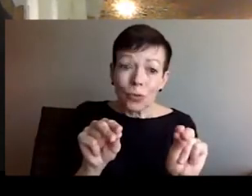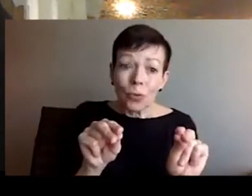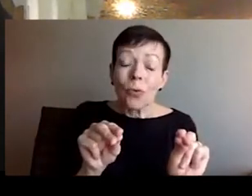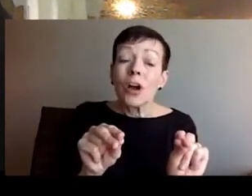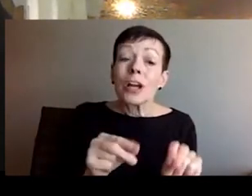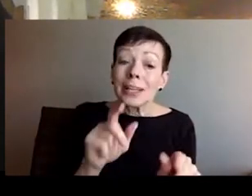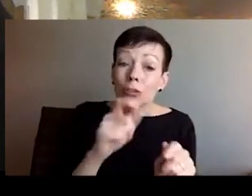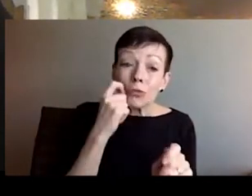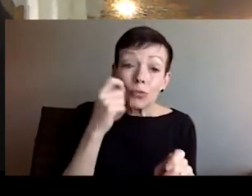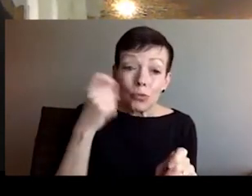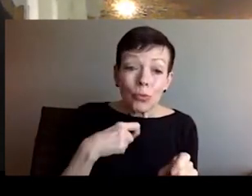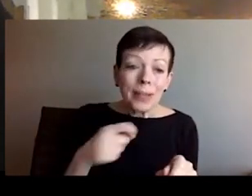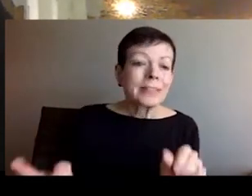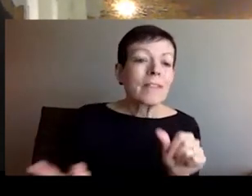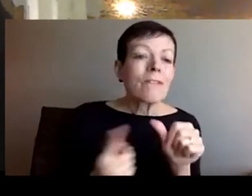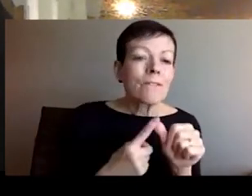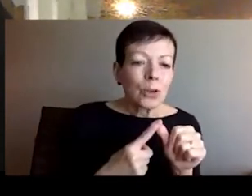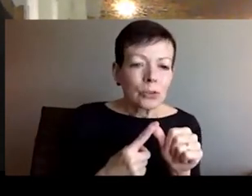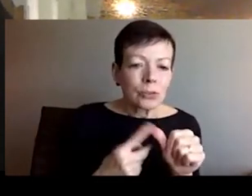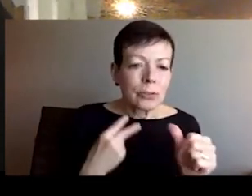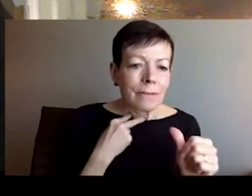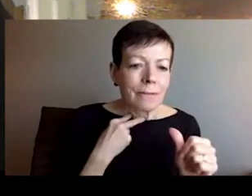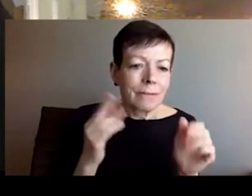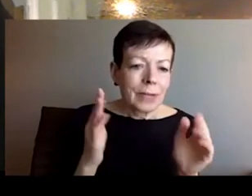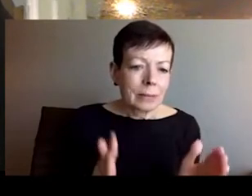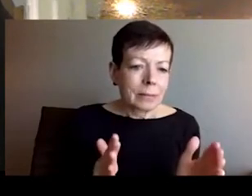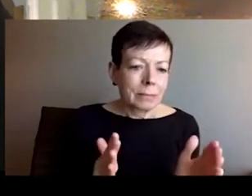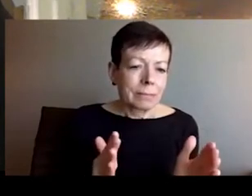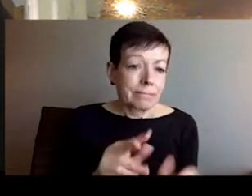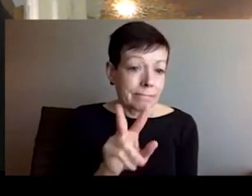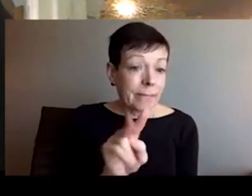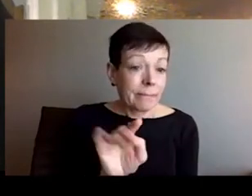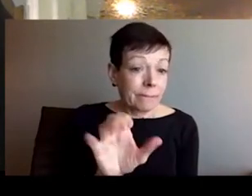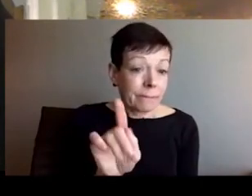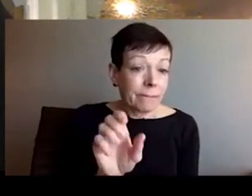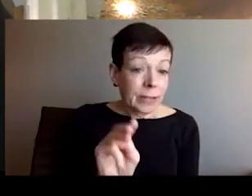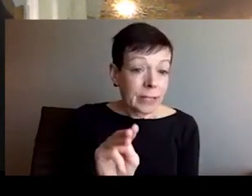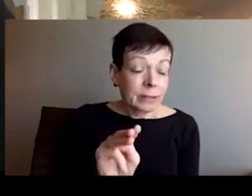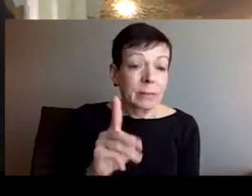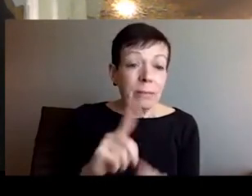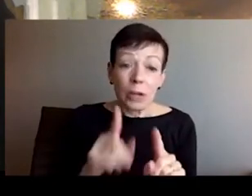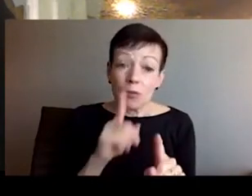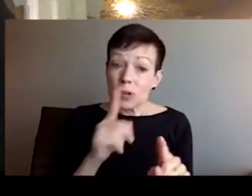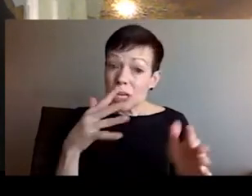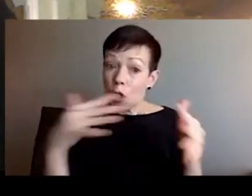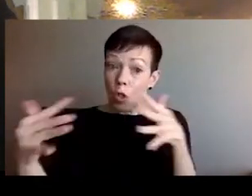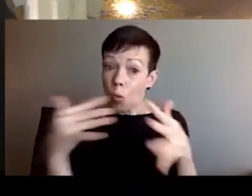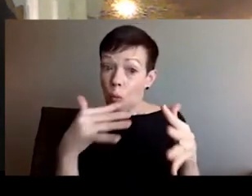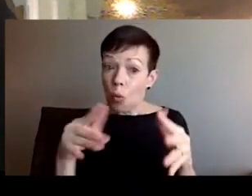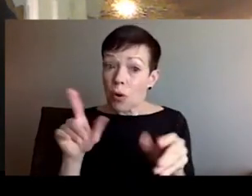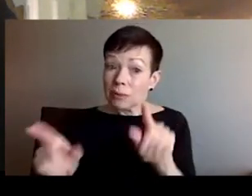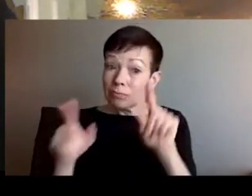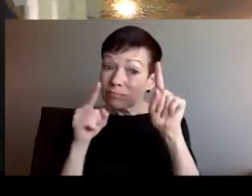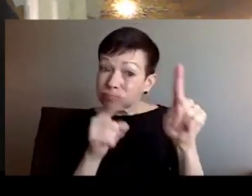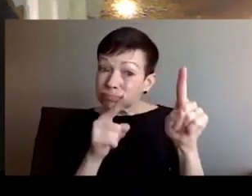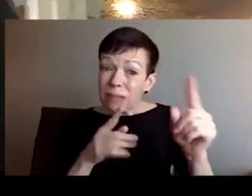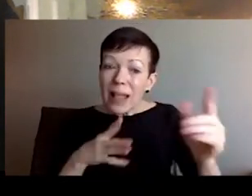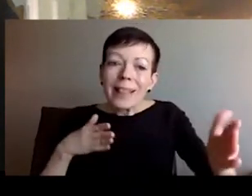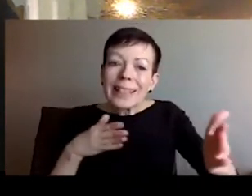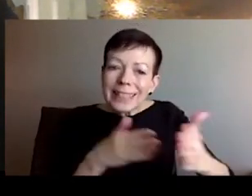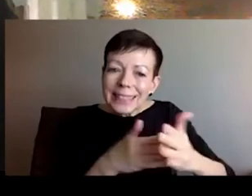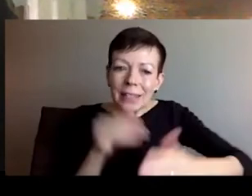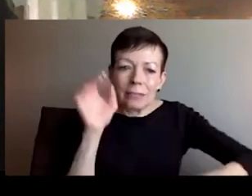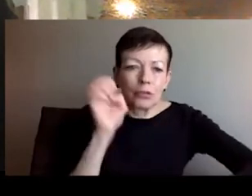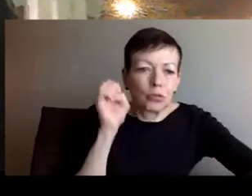is the genocide of Russian people there, which is of course, absolute bullshit,